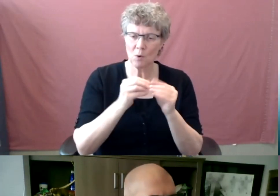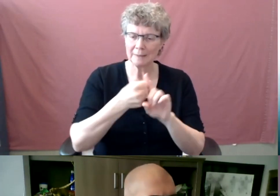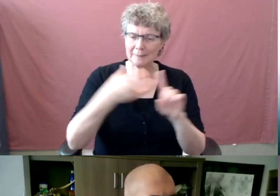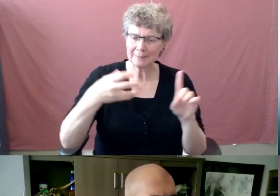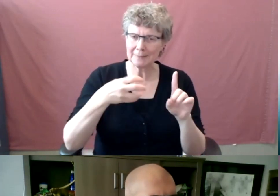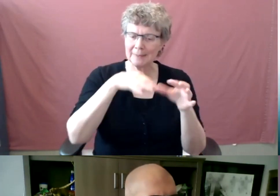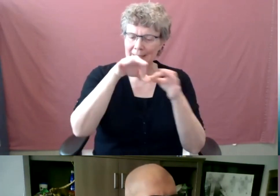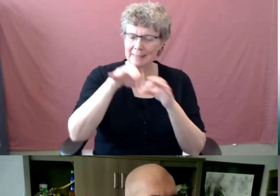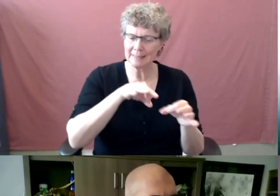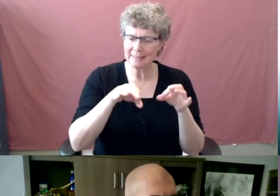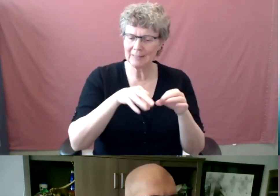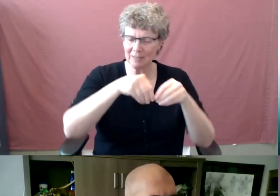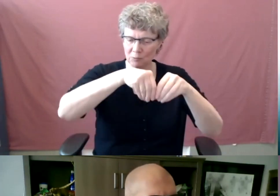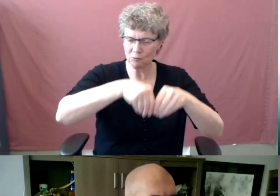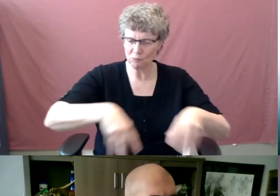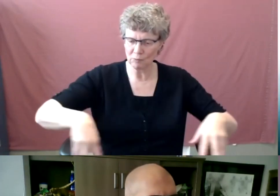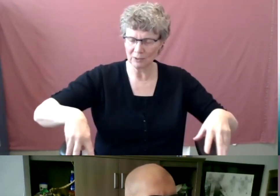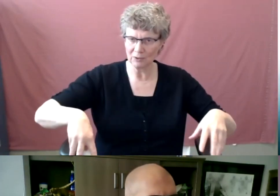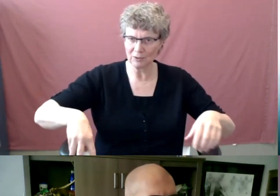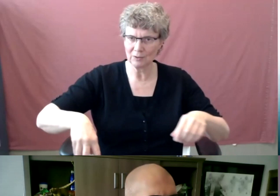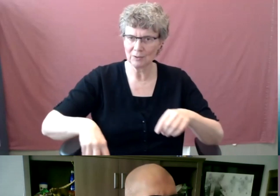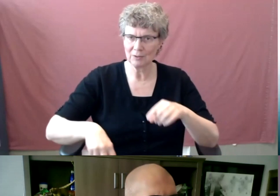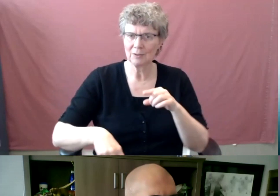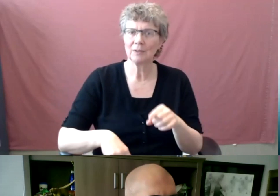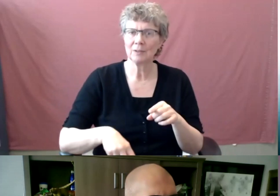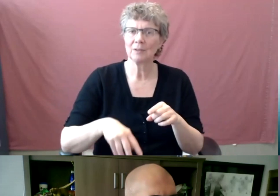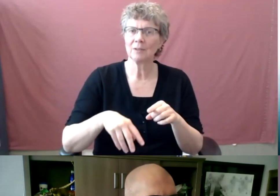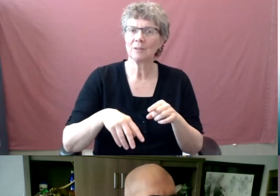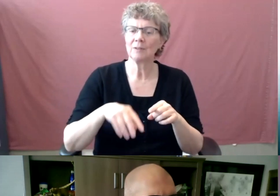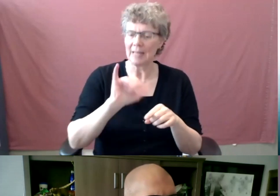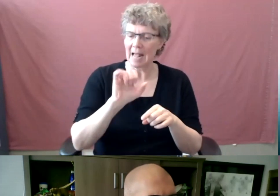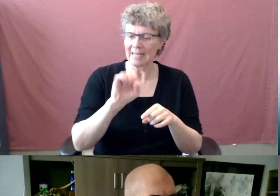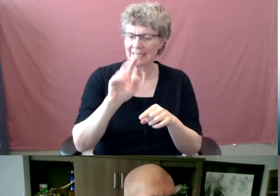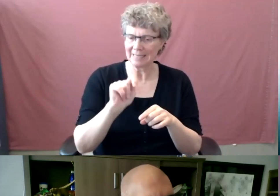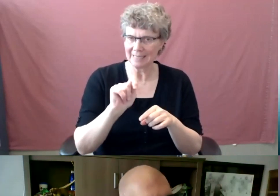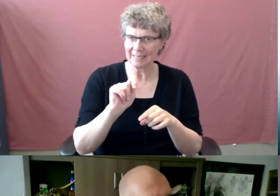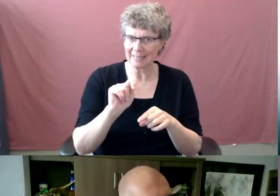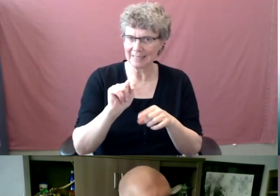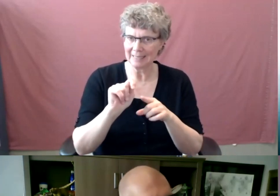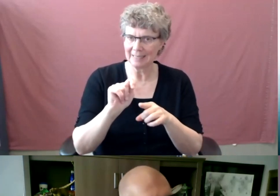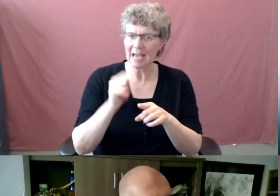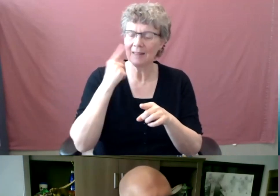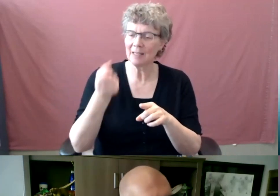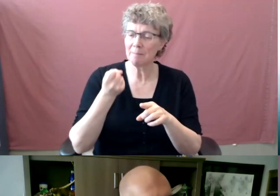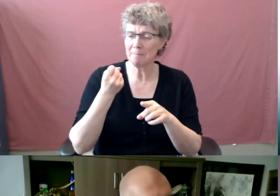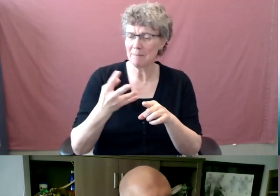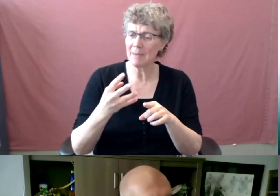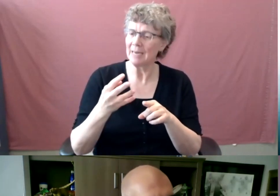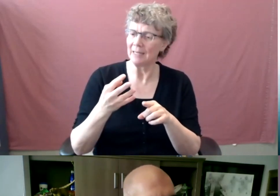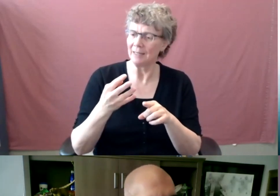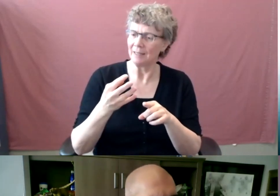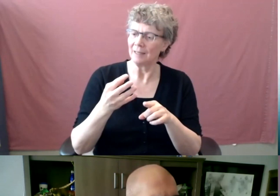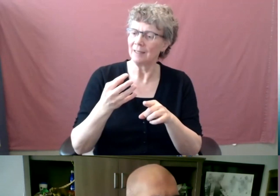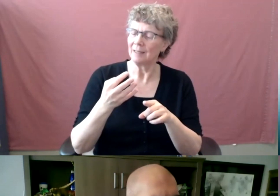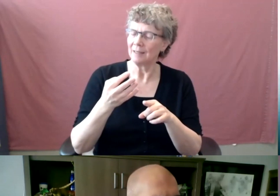IST into way way, I think a lot of the answers. To actually more than just your question, but probably questions other